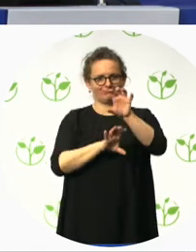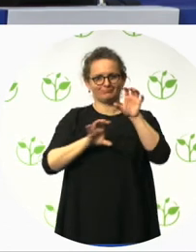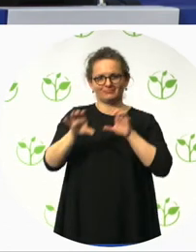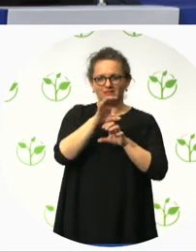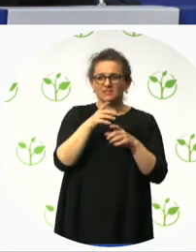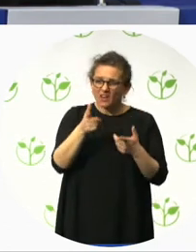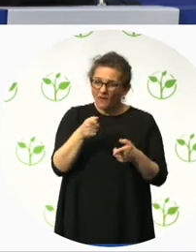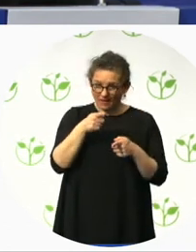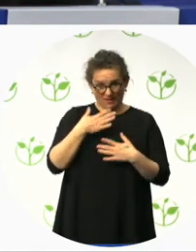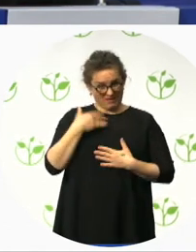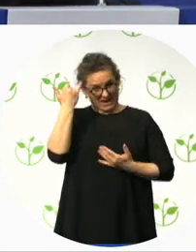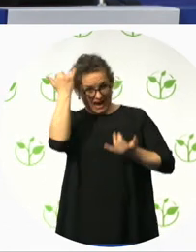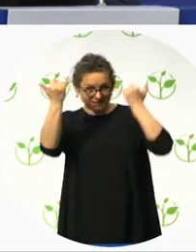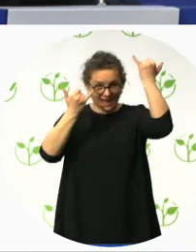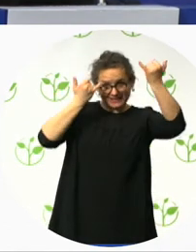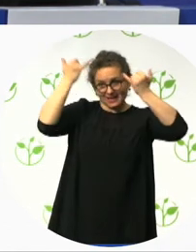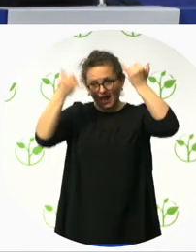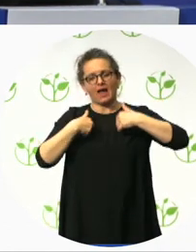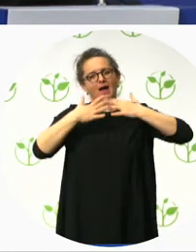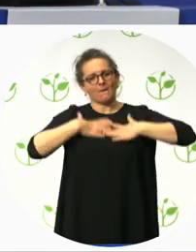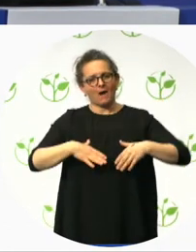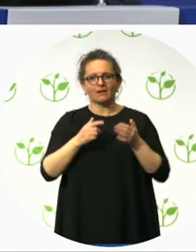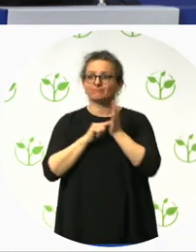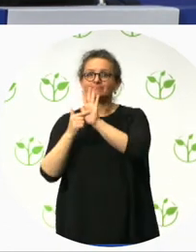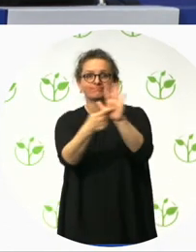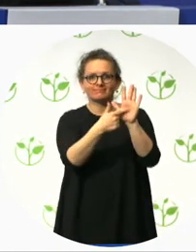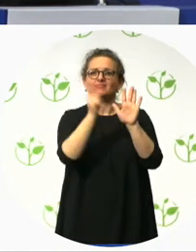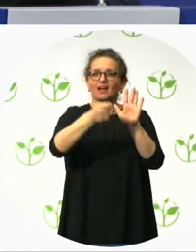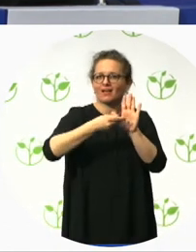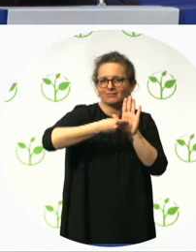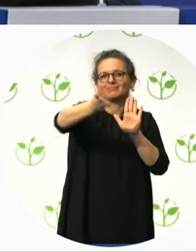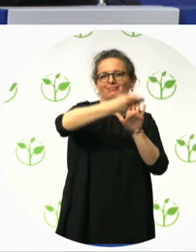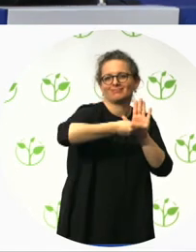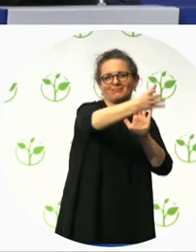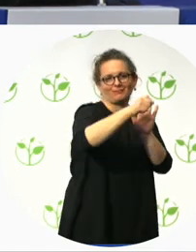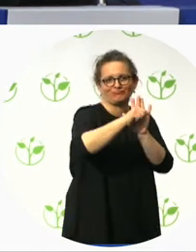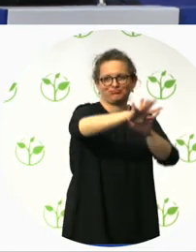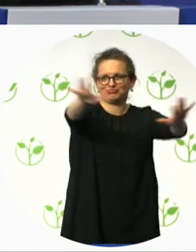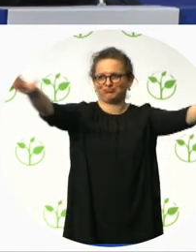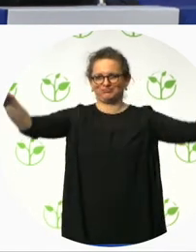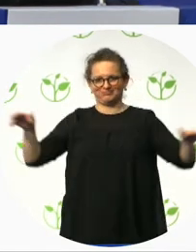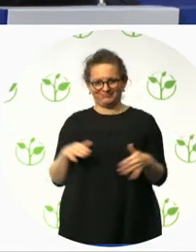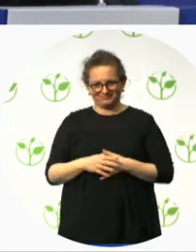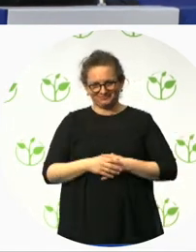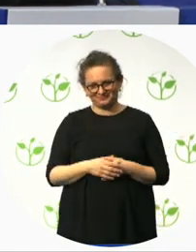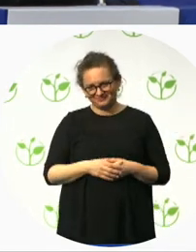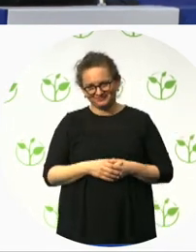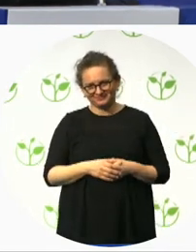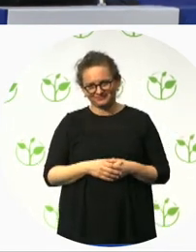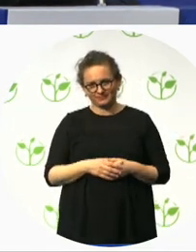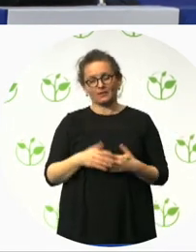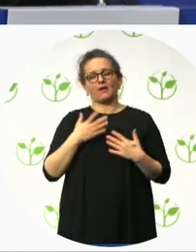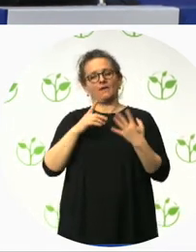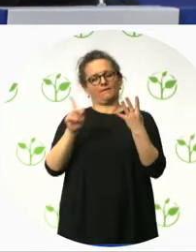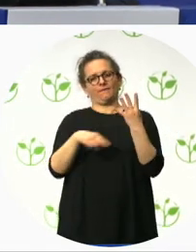final case study is, is. And that's my key point number four really. Is don't never feel bound by regulations and by guidance.